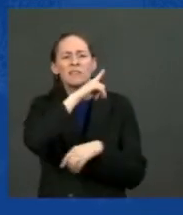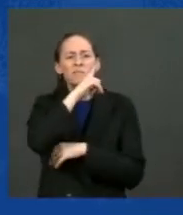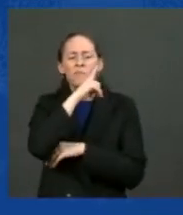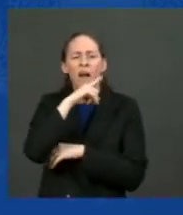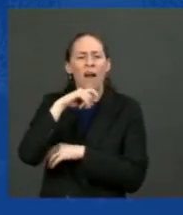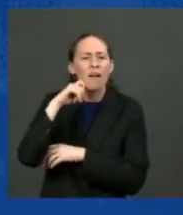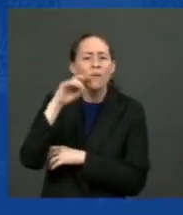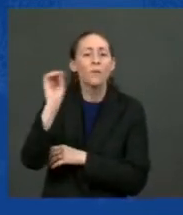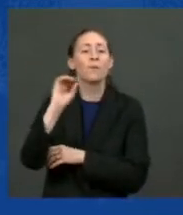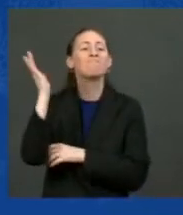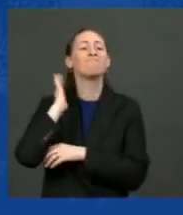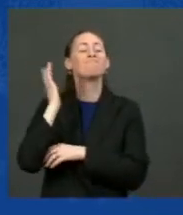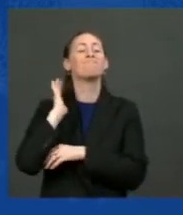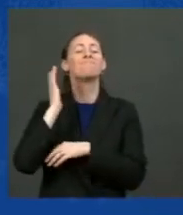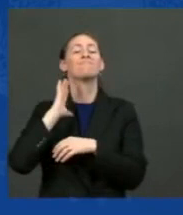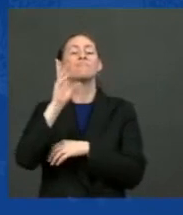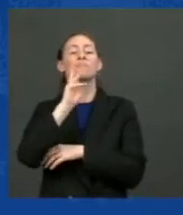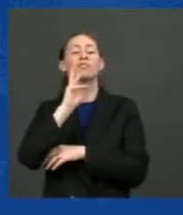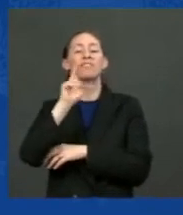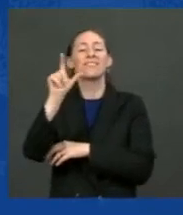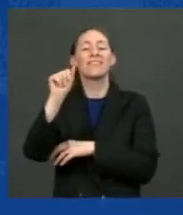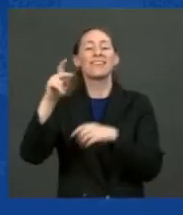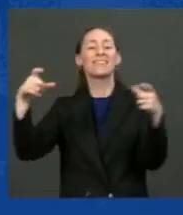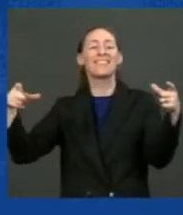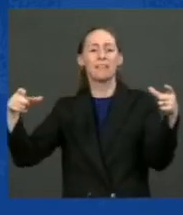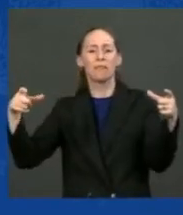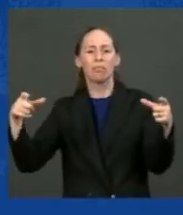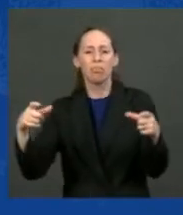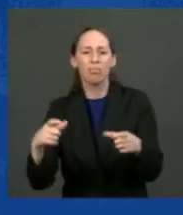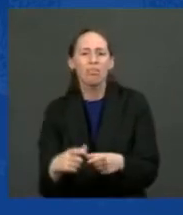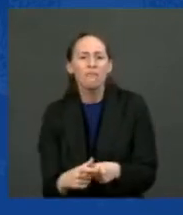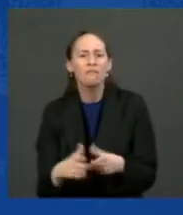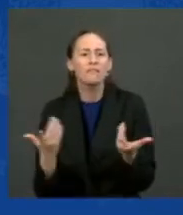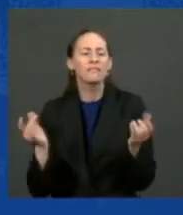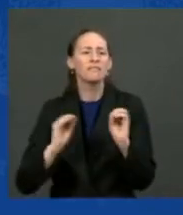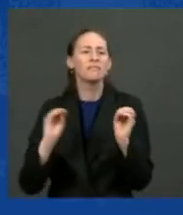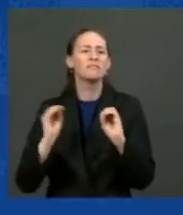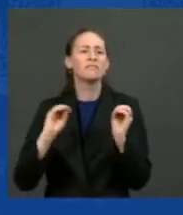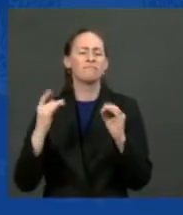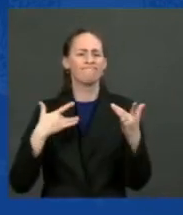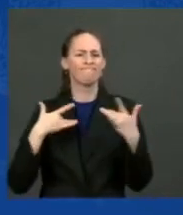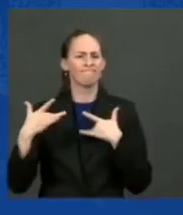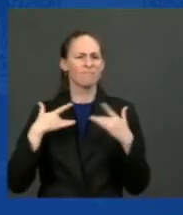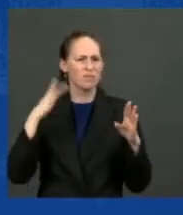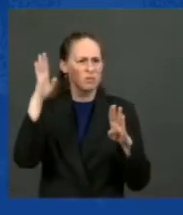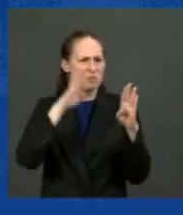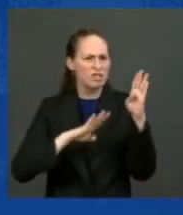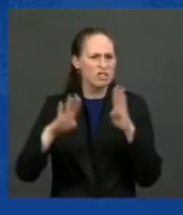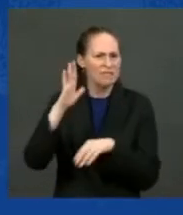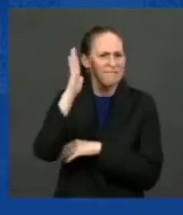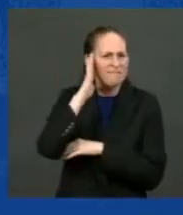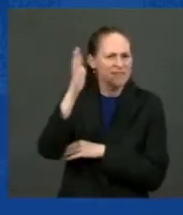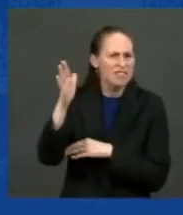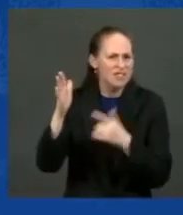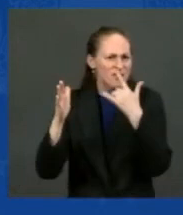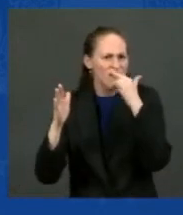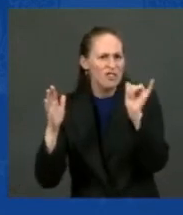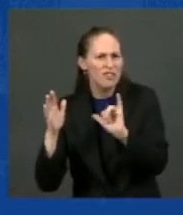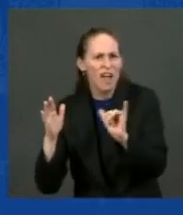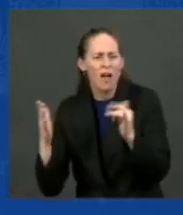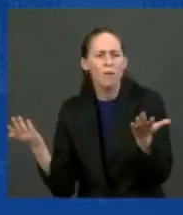40, 50 feet. You're worried about the cooling down. You're worried about whether you're going to have... What the Colorado River is going to do.